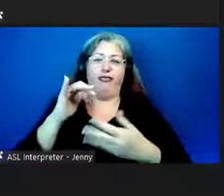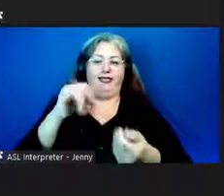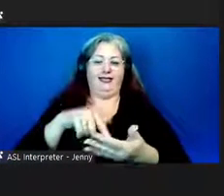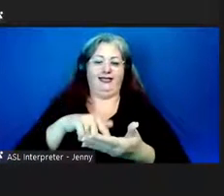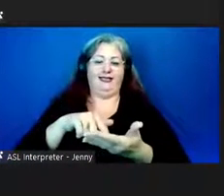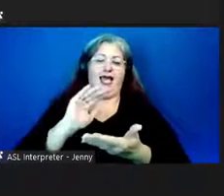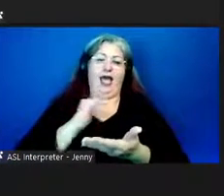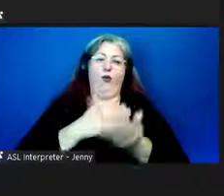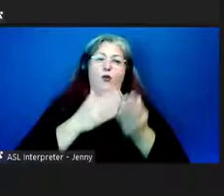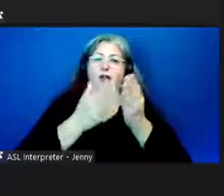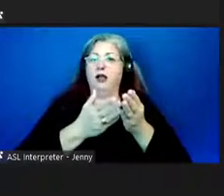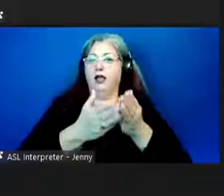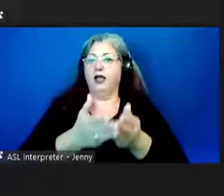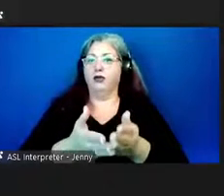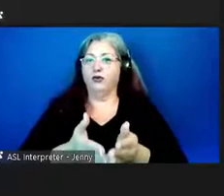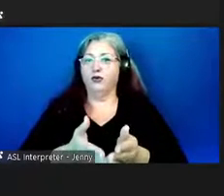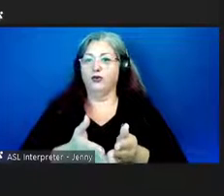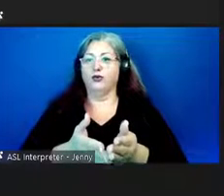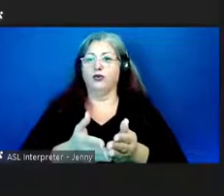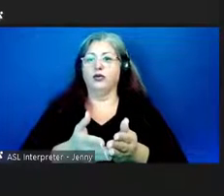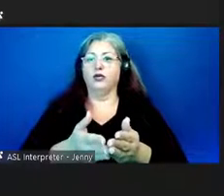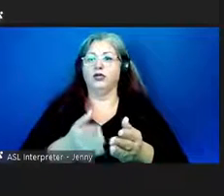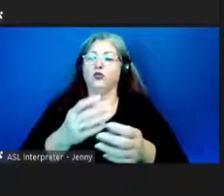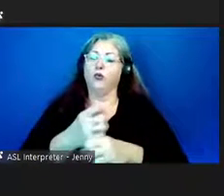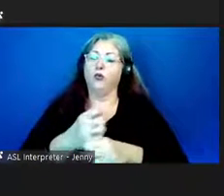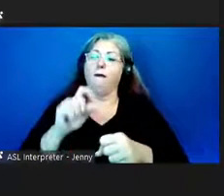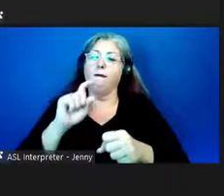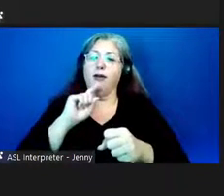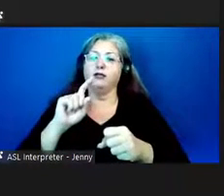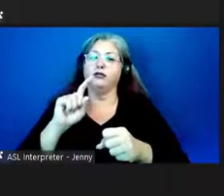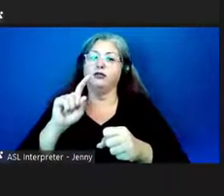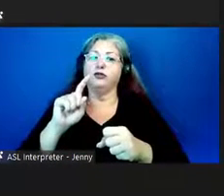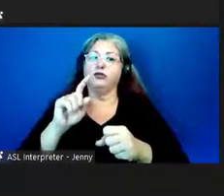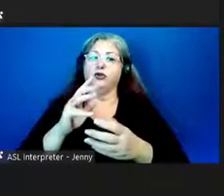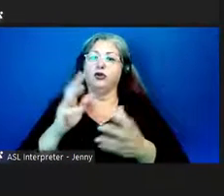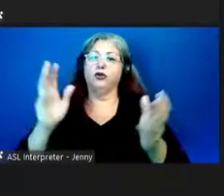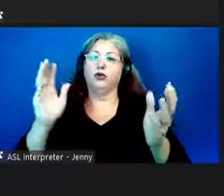our canoe in, in making sure that we will